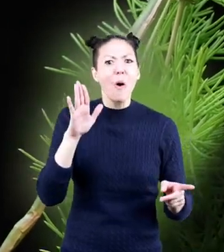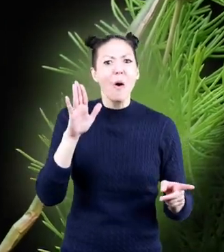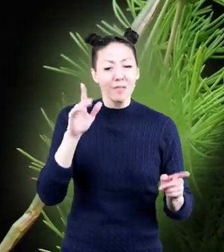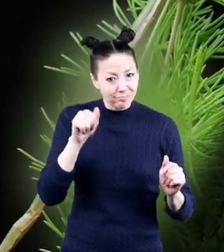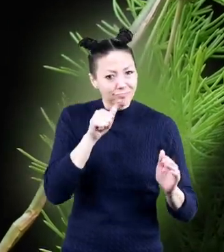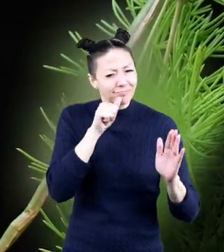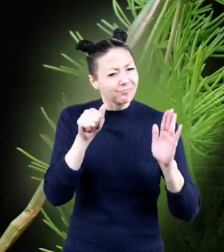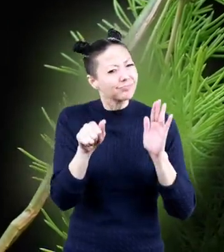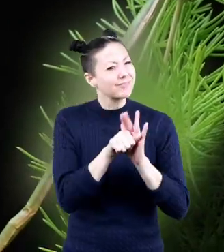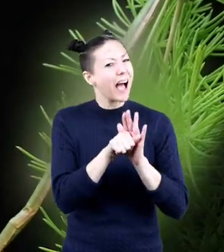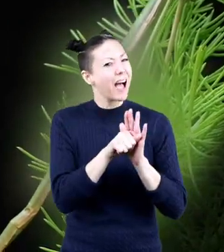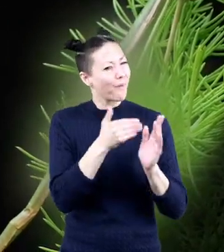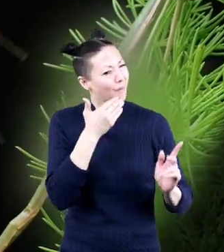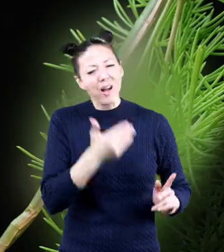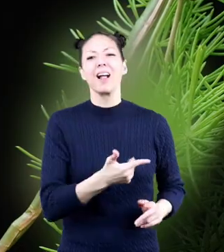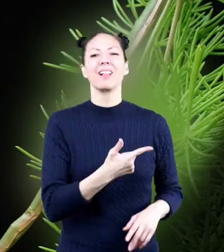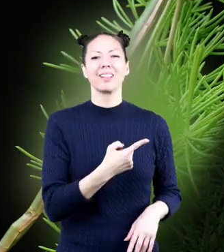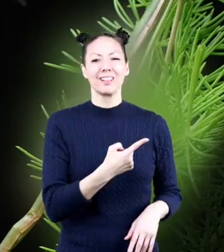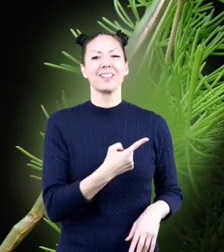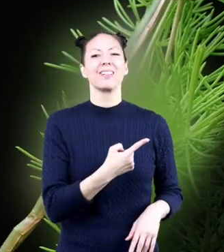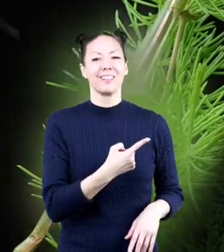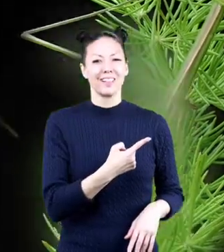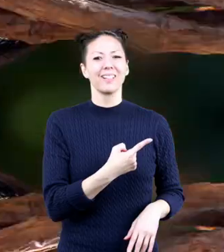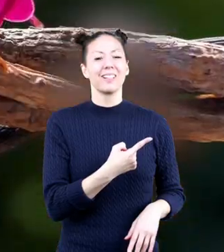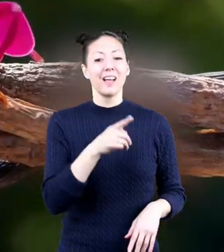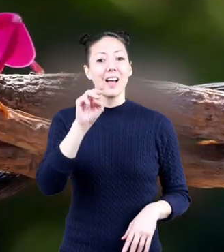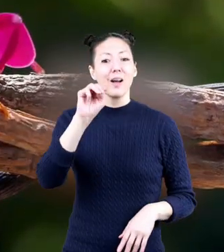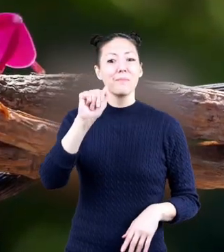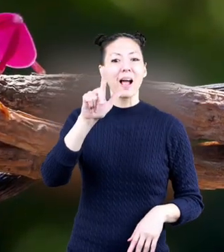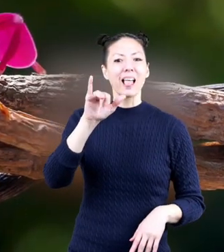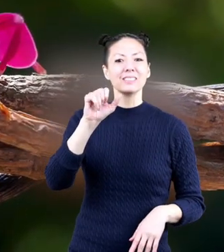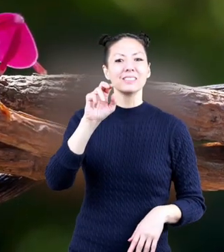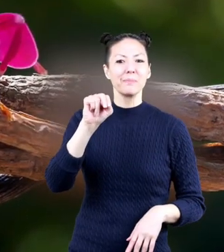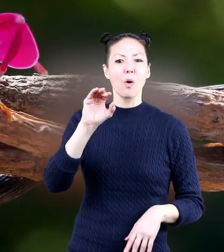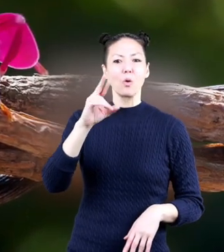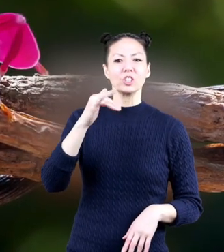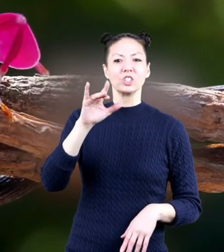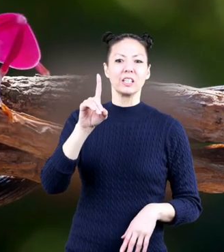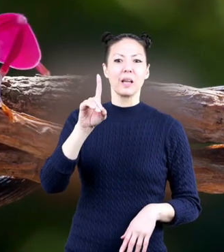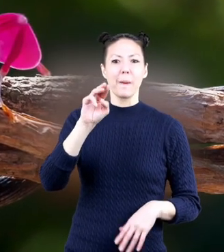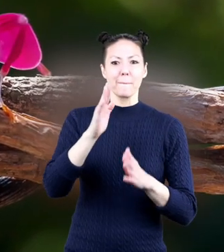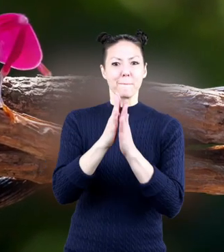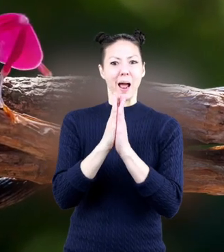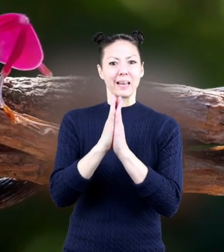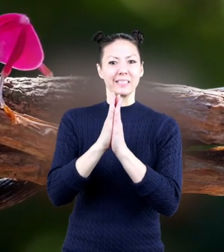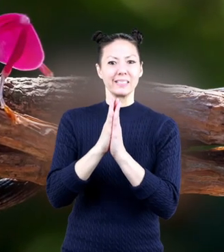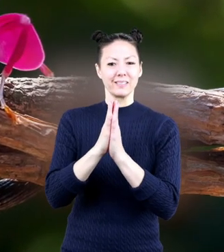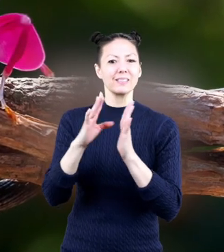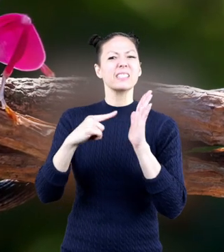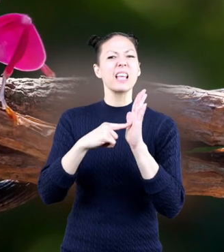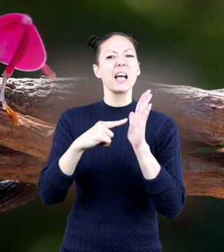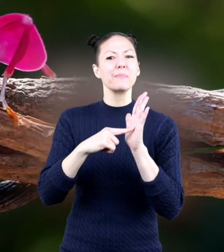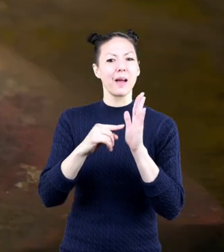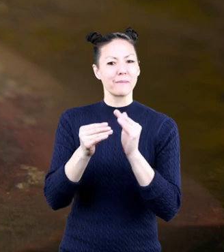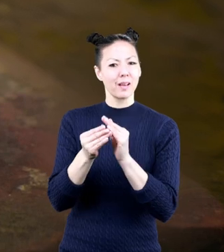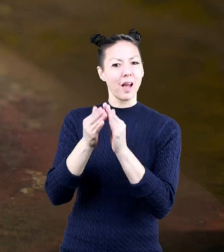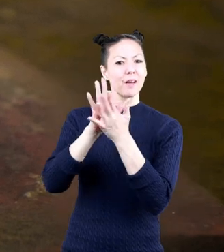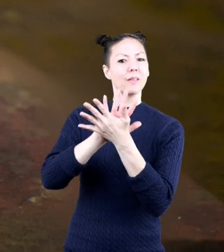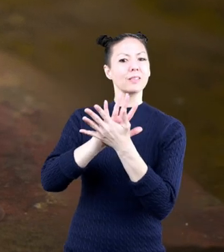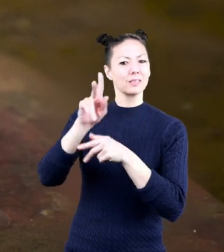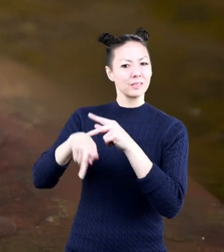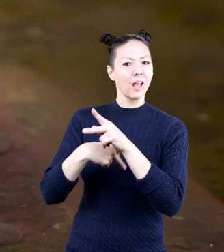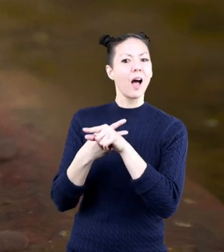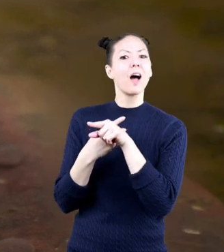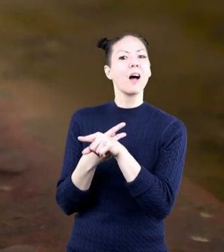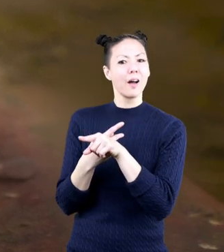because it hides so well. The Malaysian orchid mantis is also an example of